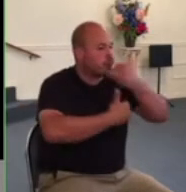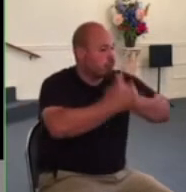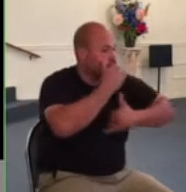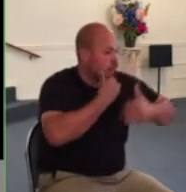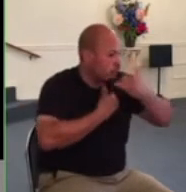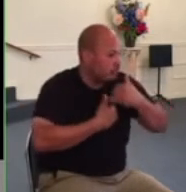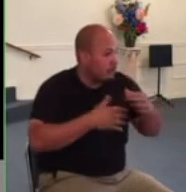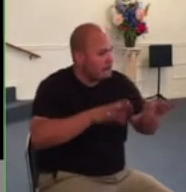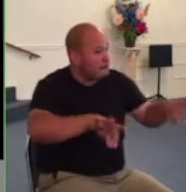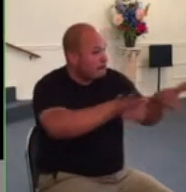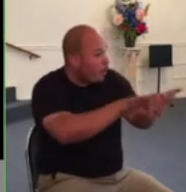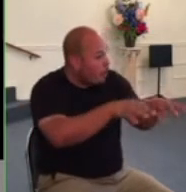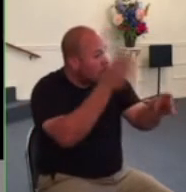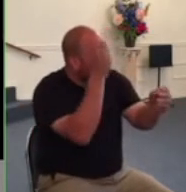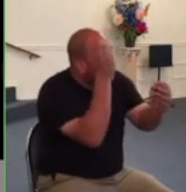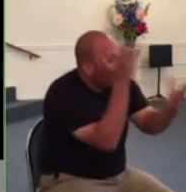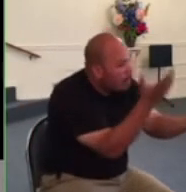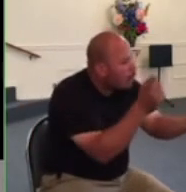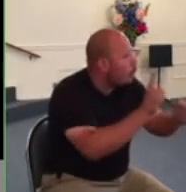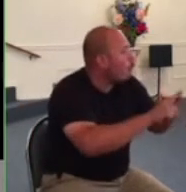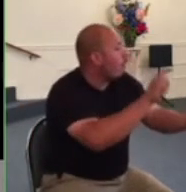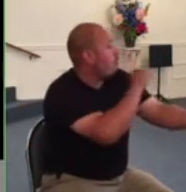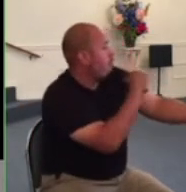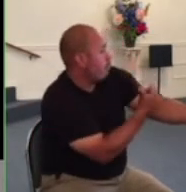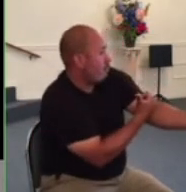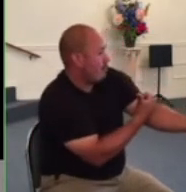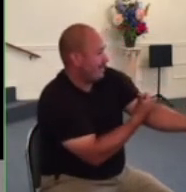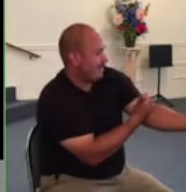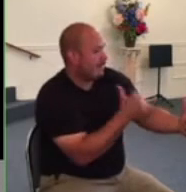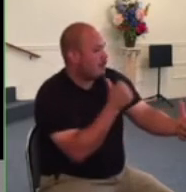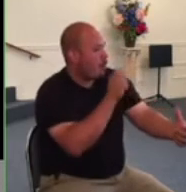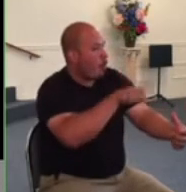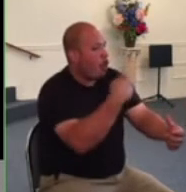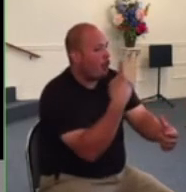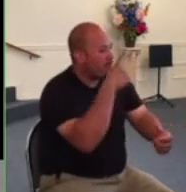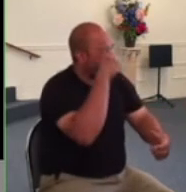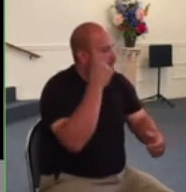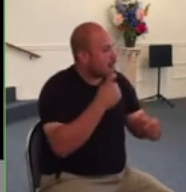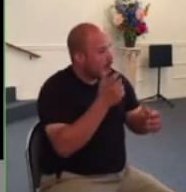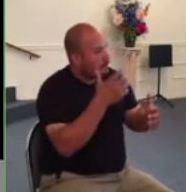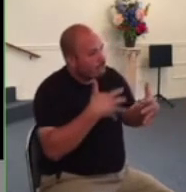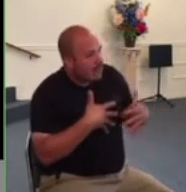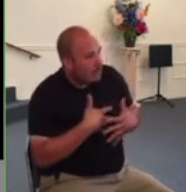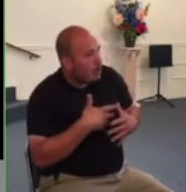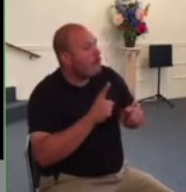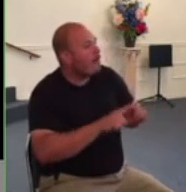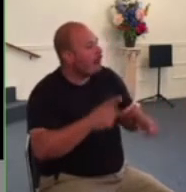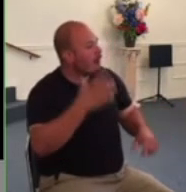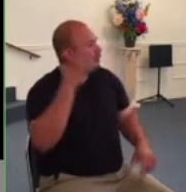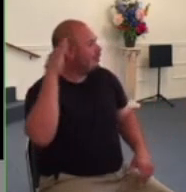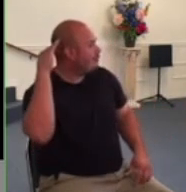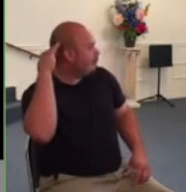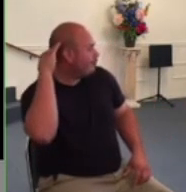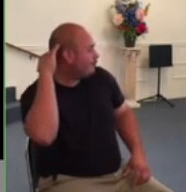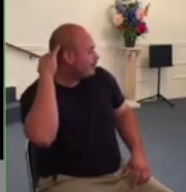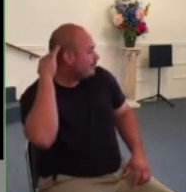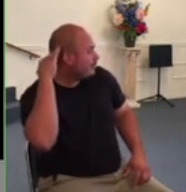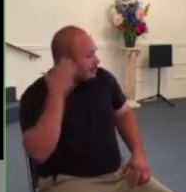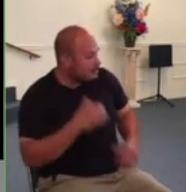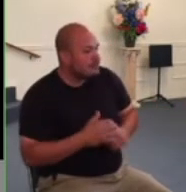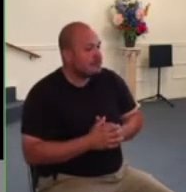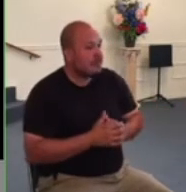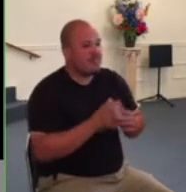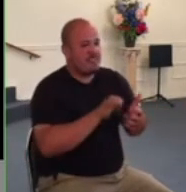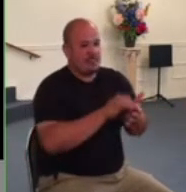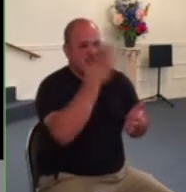of possible punishment but also as a matter of conscience this is also why you pay taxes for the authorities are god's servants who